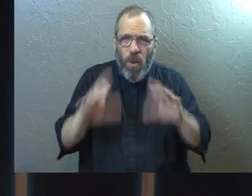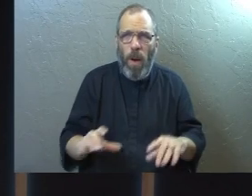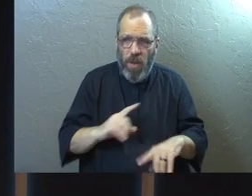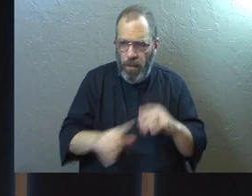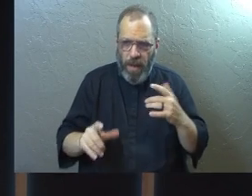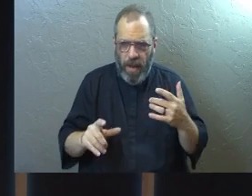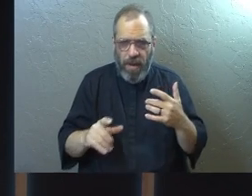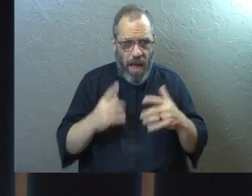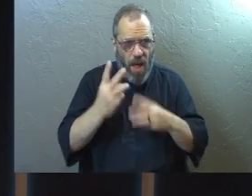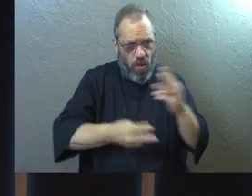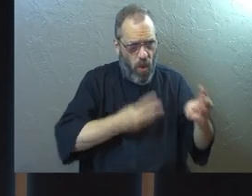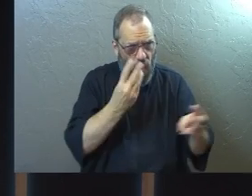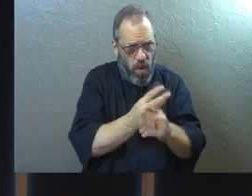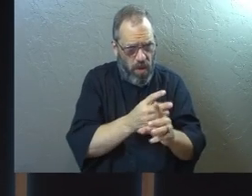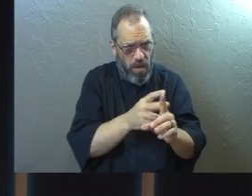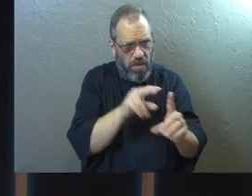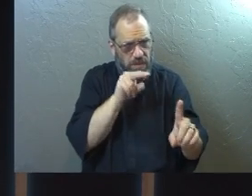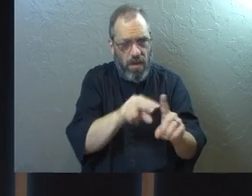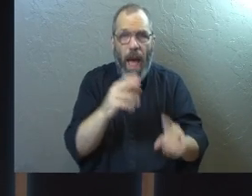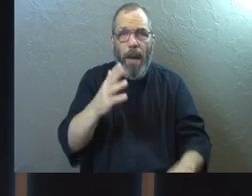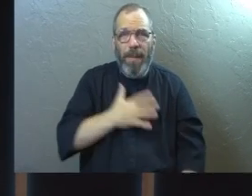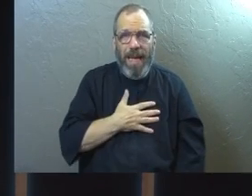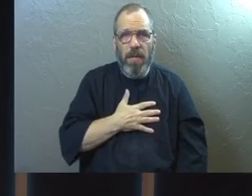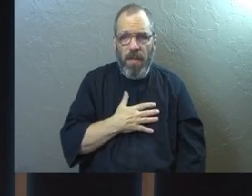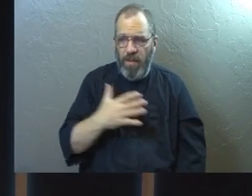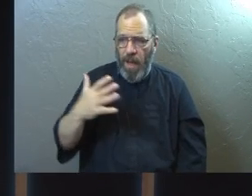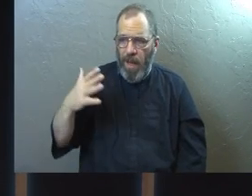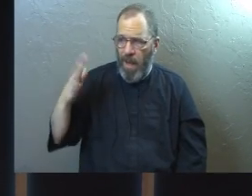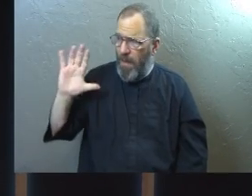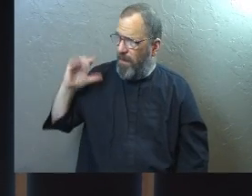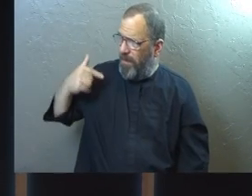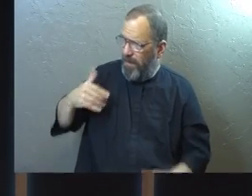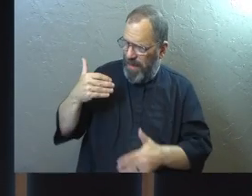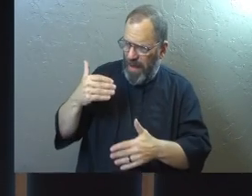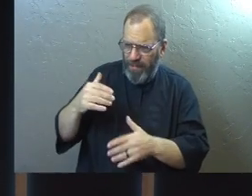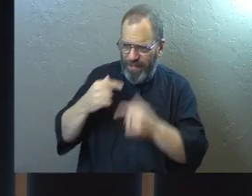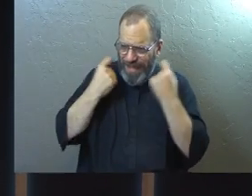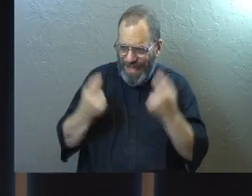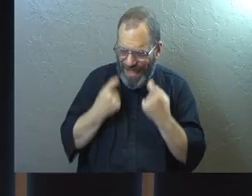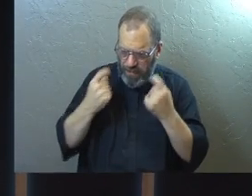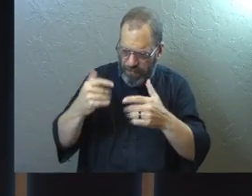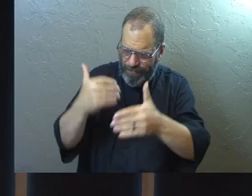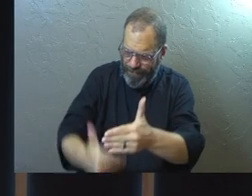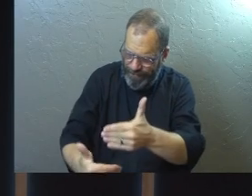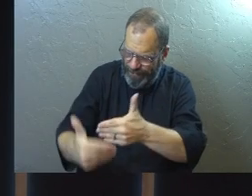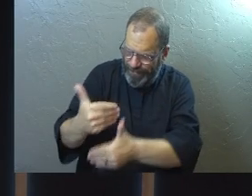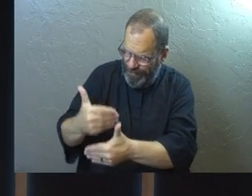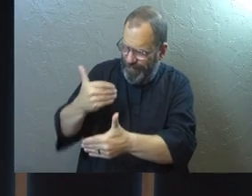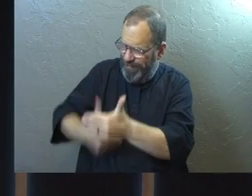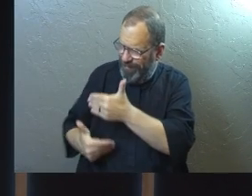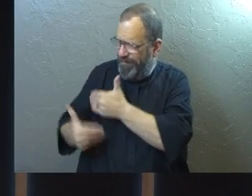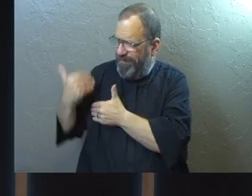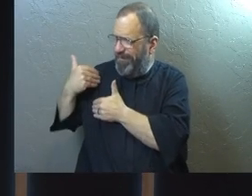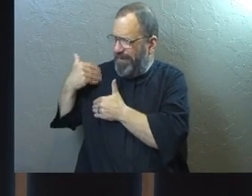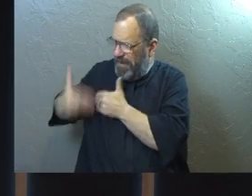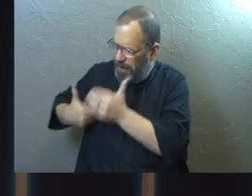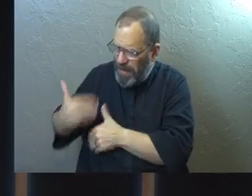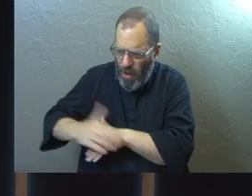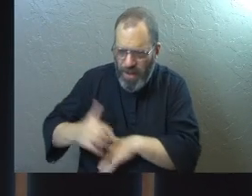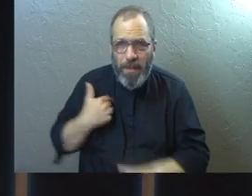And why do I see the world the way that I see it? It's because of other people's sin that has impacted me and set the course for my life.